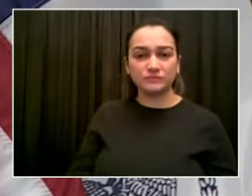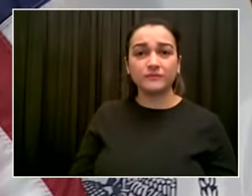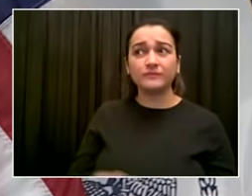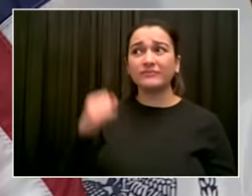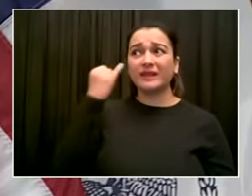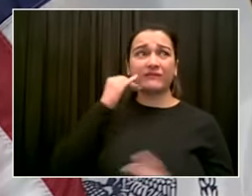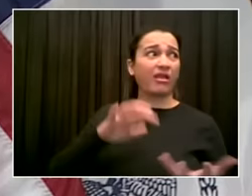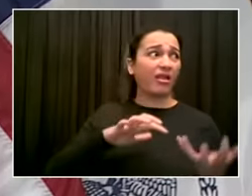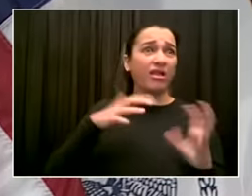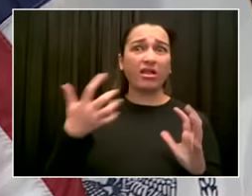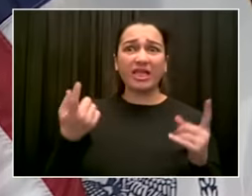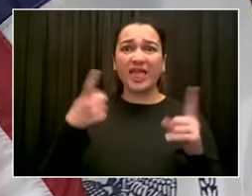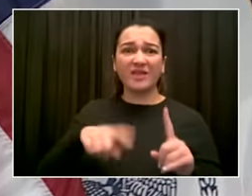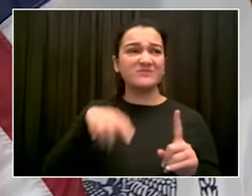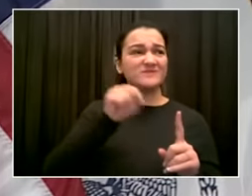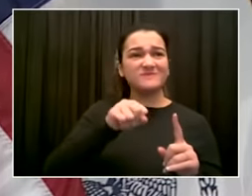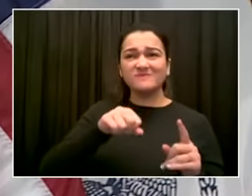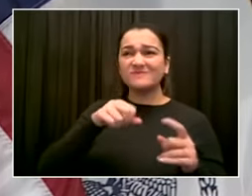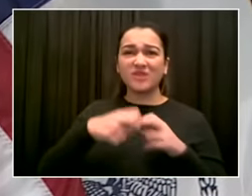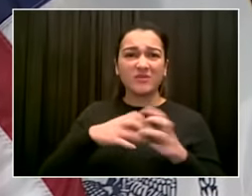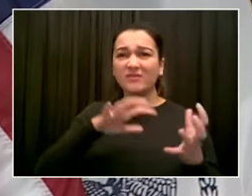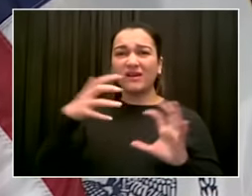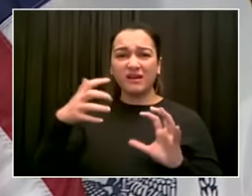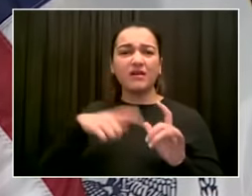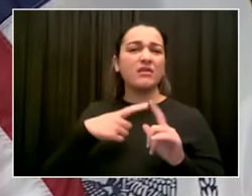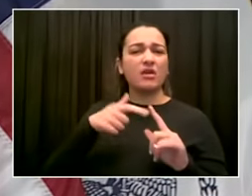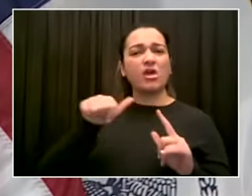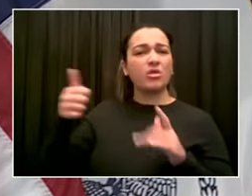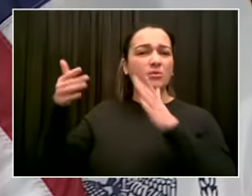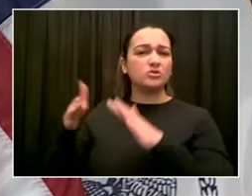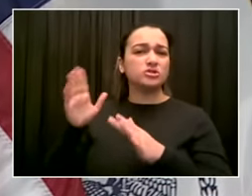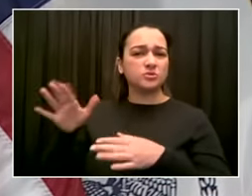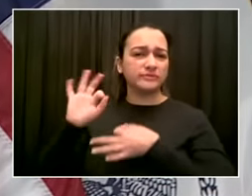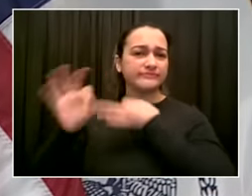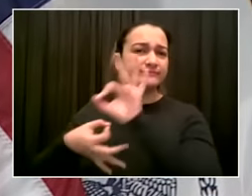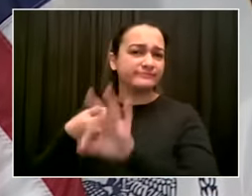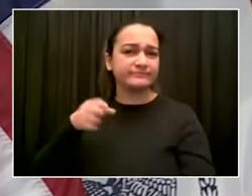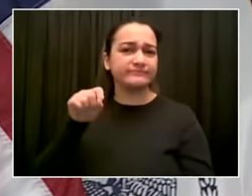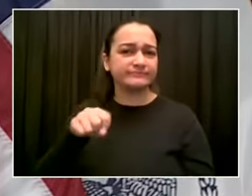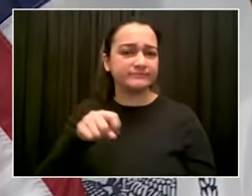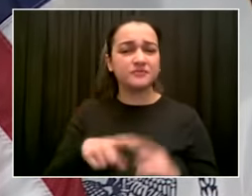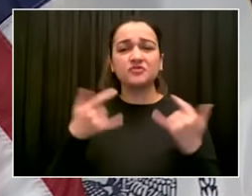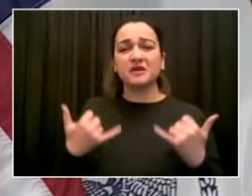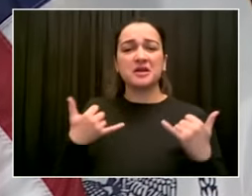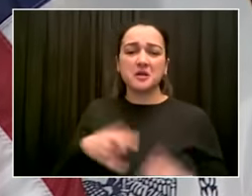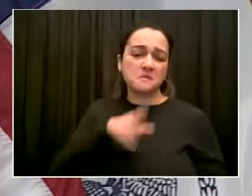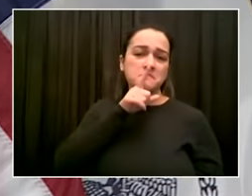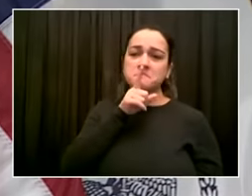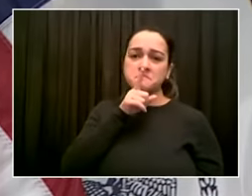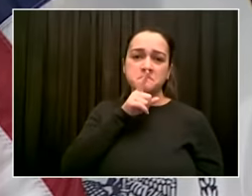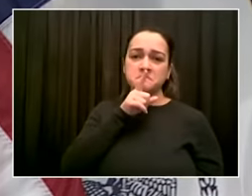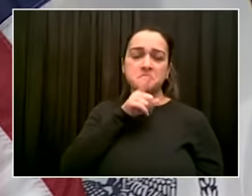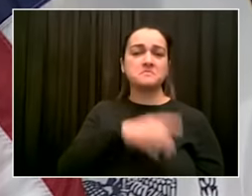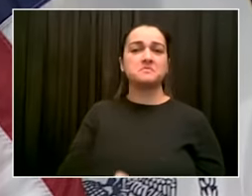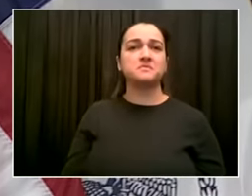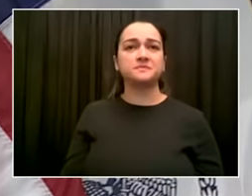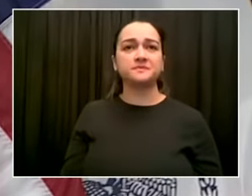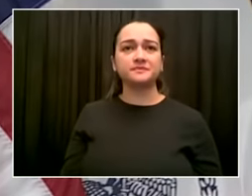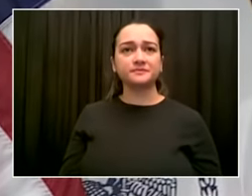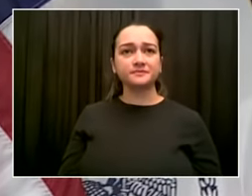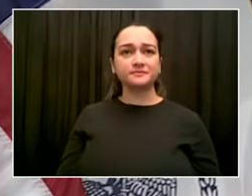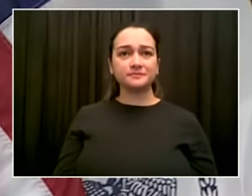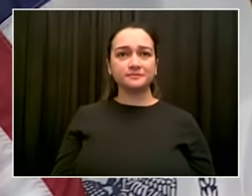is clear answers, clear progress in terms of this pandemic. And we need local control. Because